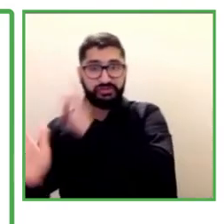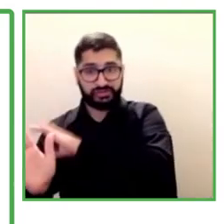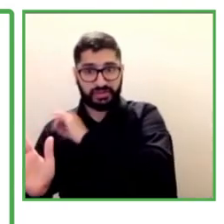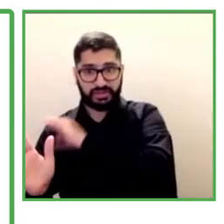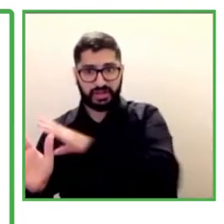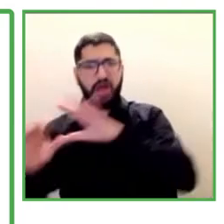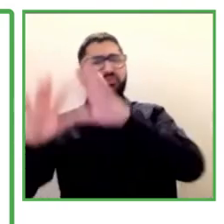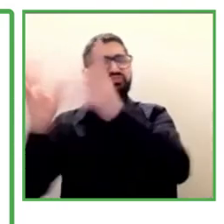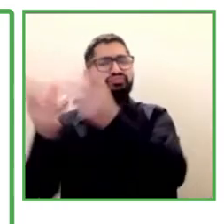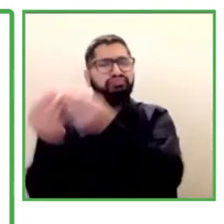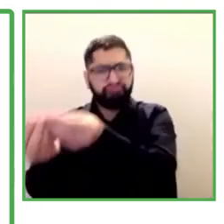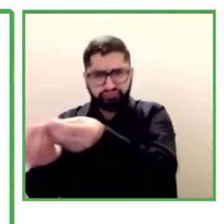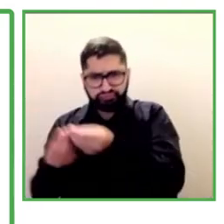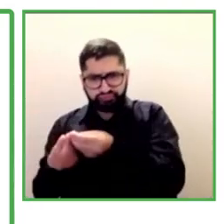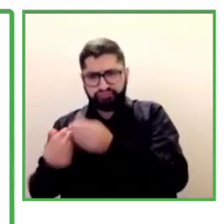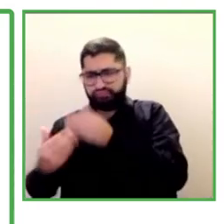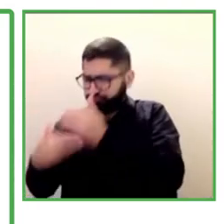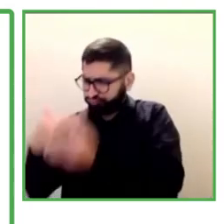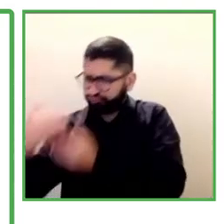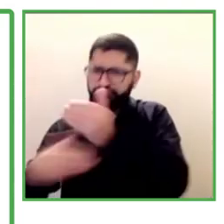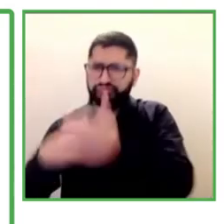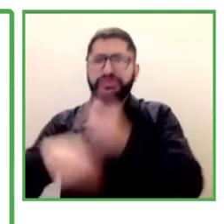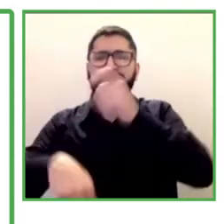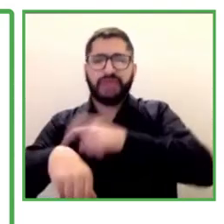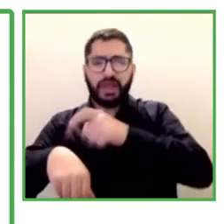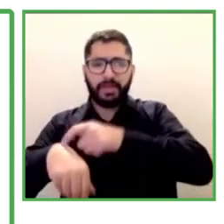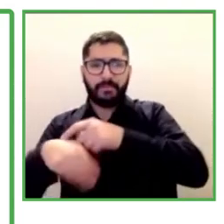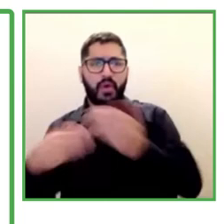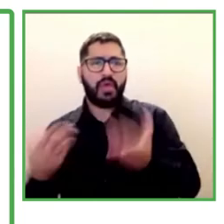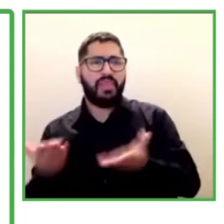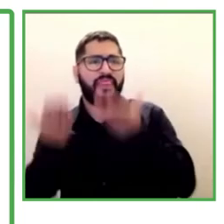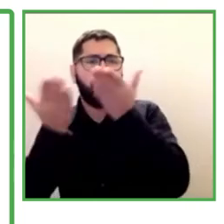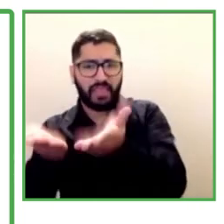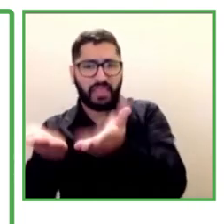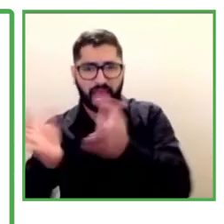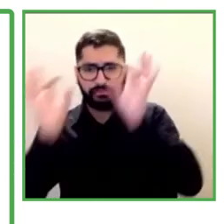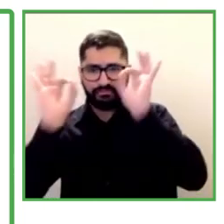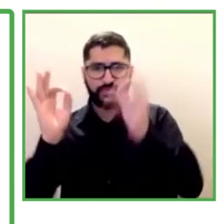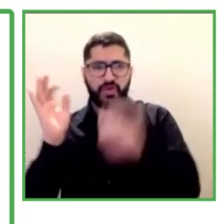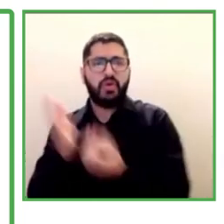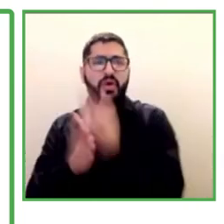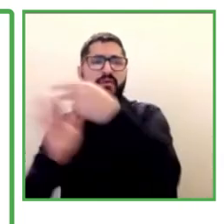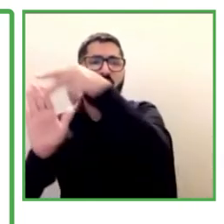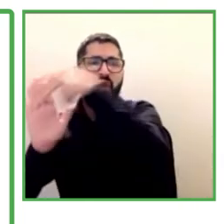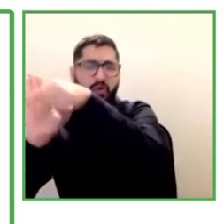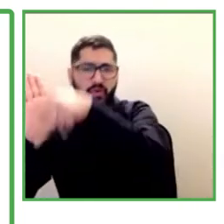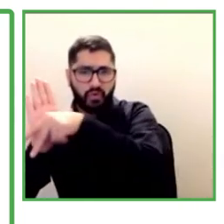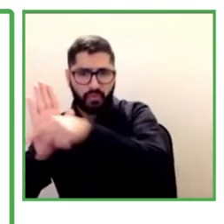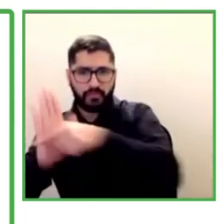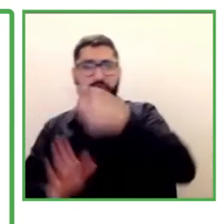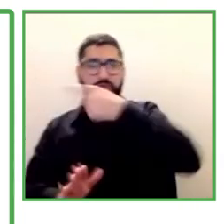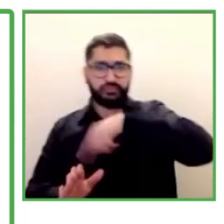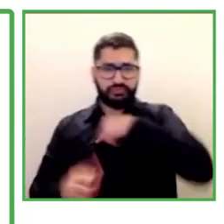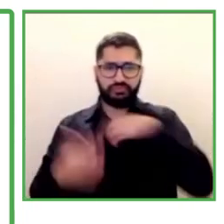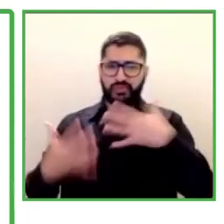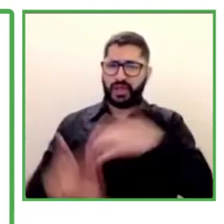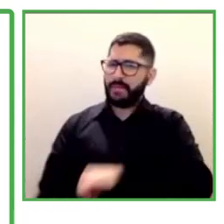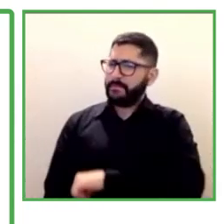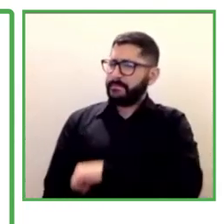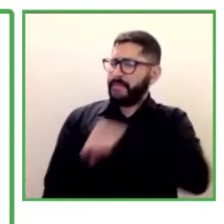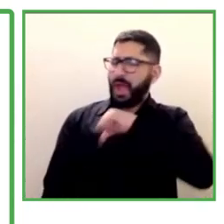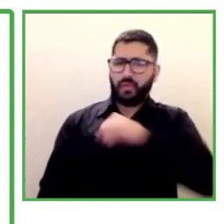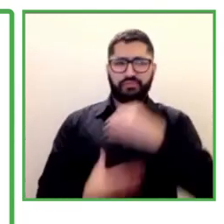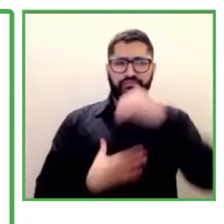sustainability in time is going to be even given by this new regulation that we are very proud of,